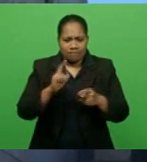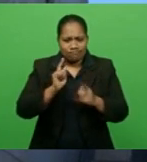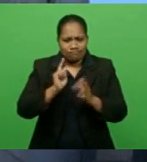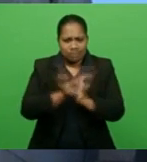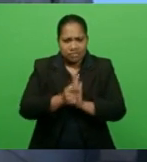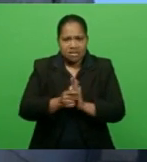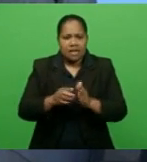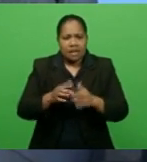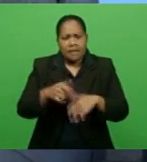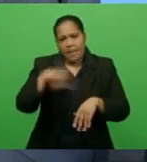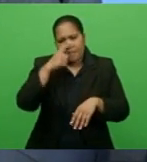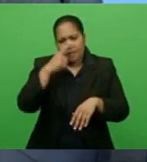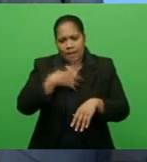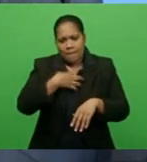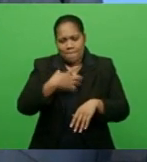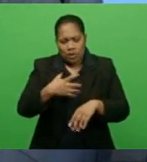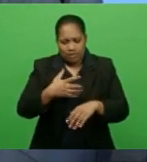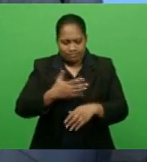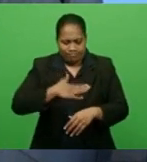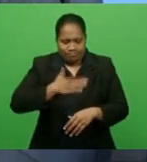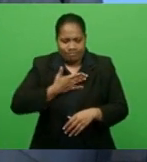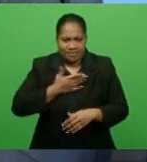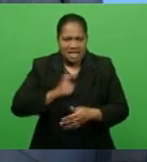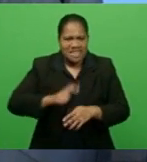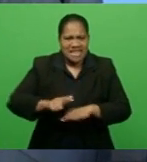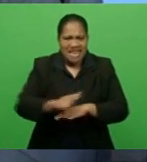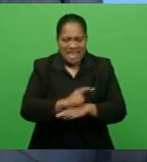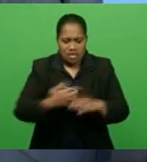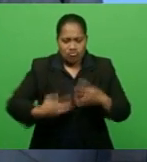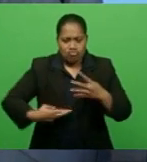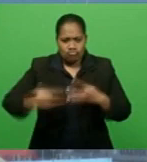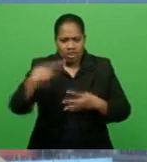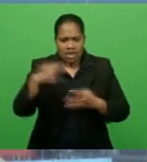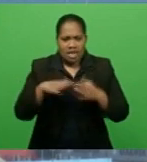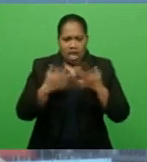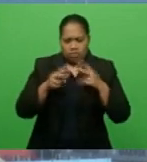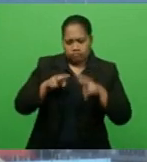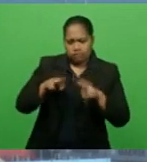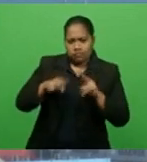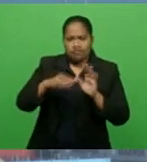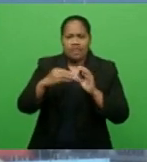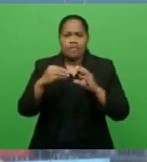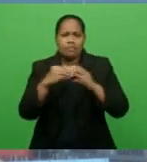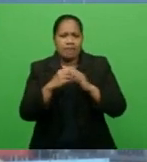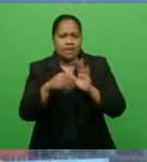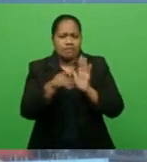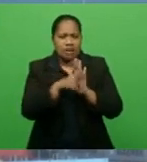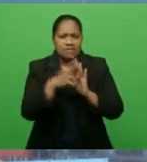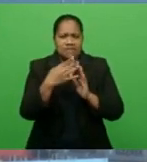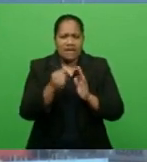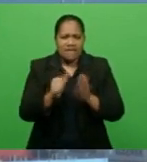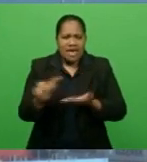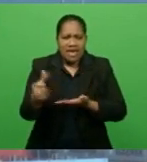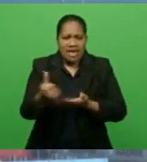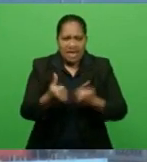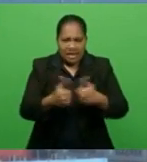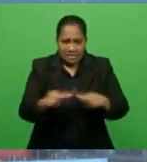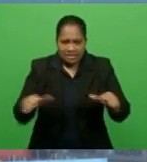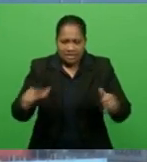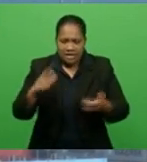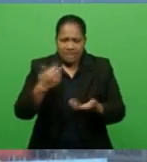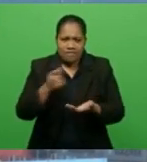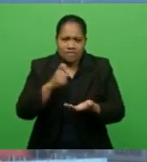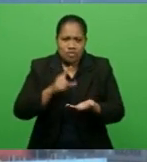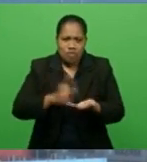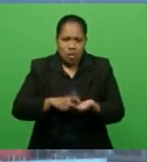in the lending rates. The country head says, looking at how banks price their assets and loans, one of the most important things they